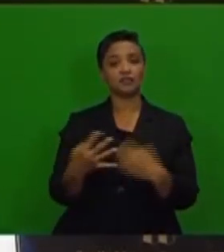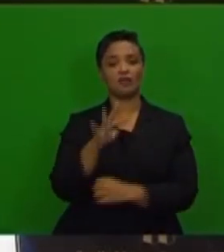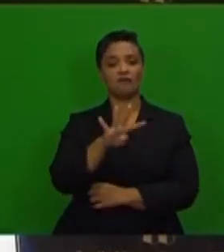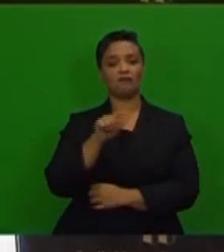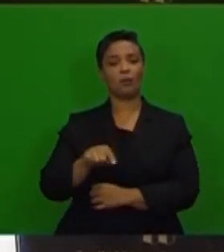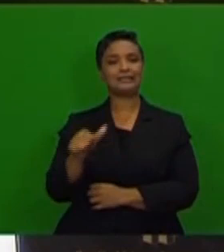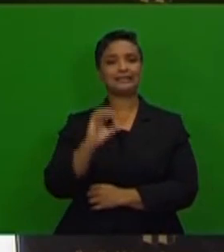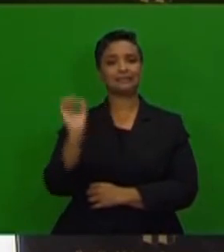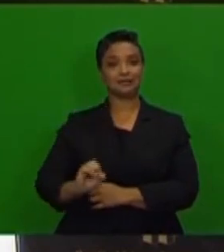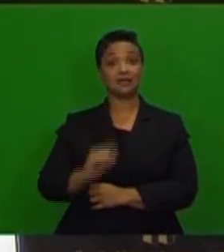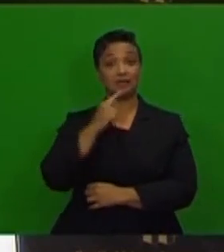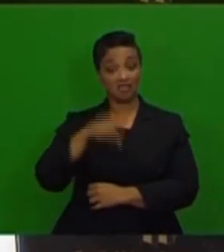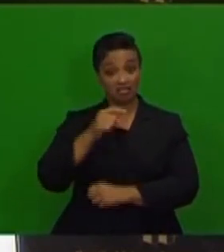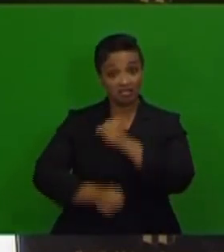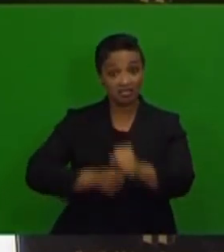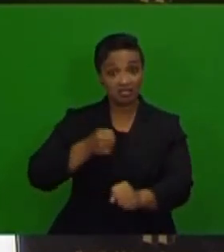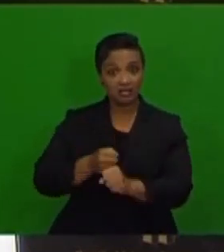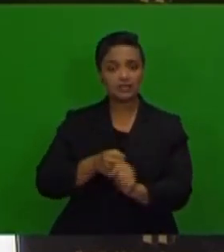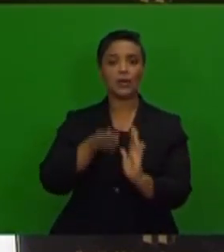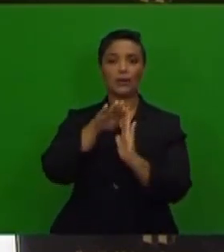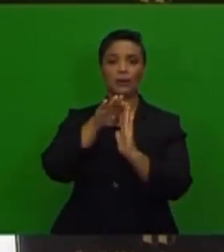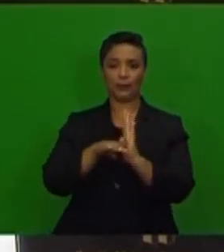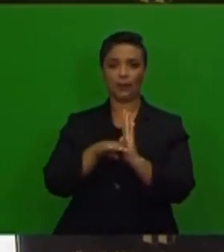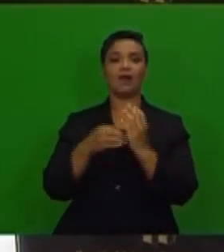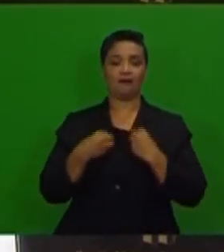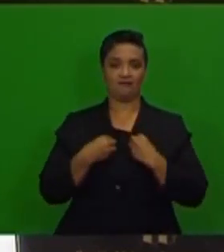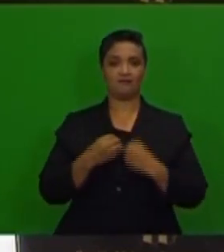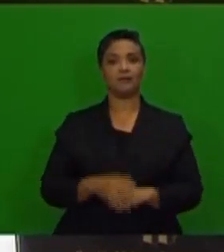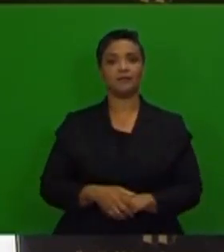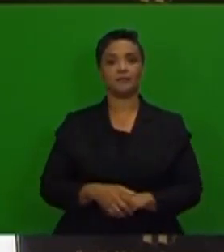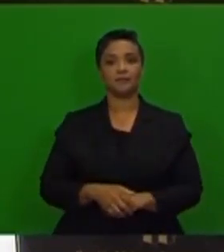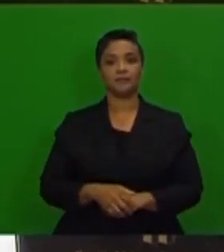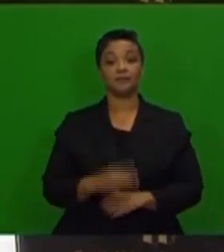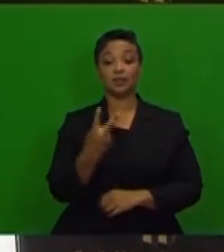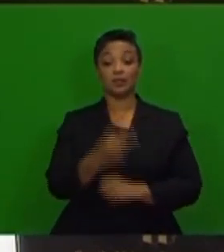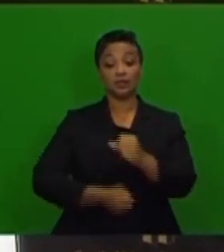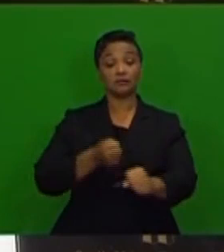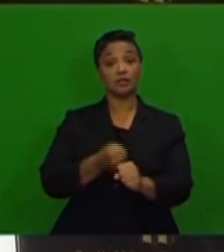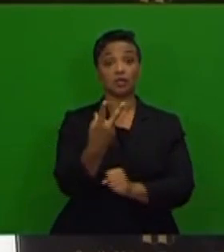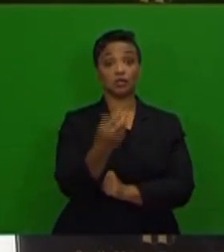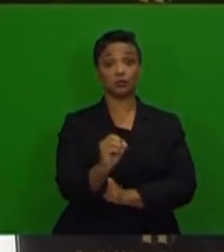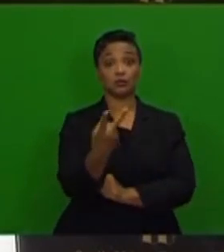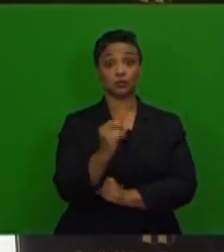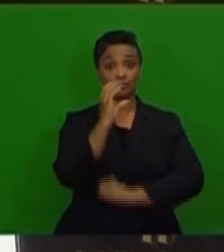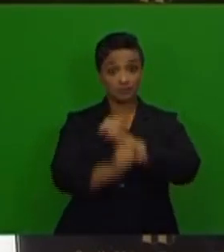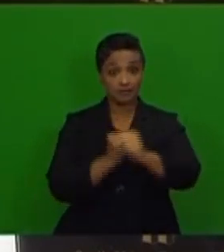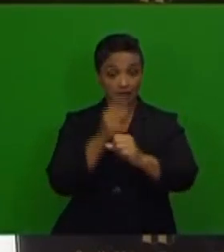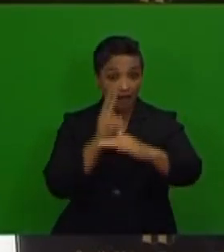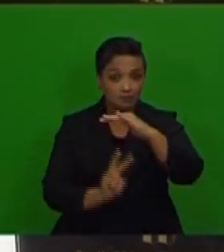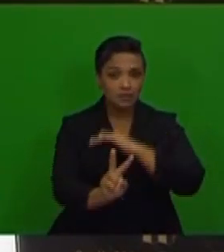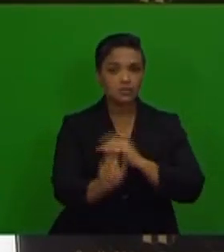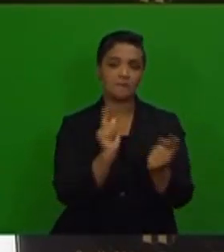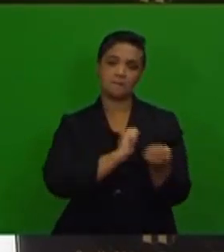slightly from 2019 to 4.6%. Expectations for 2020 remain